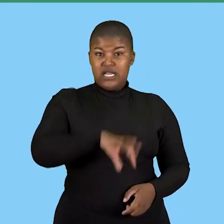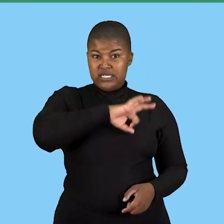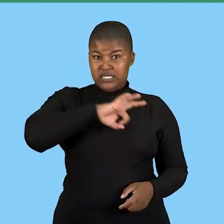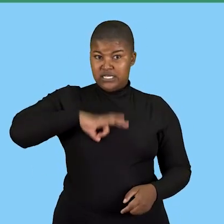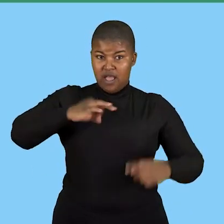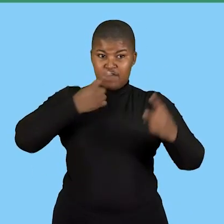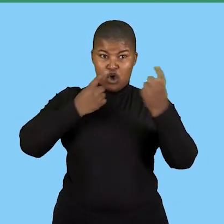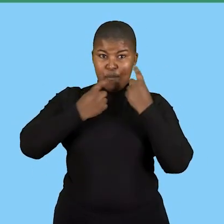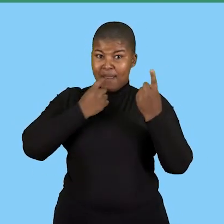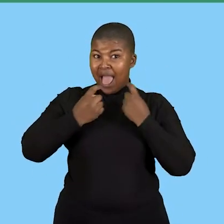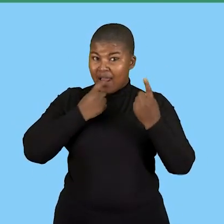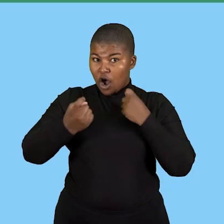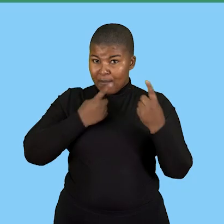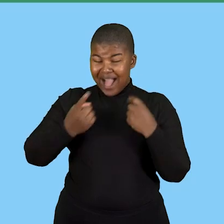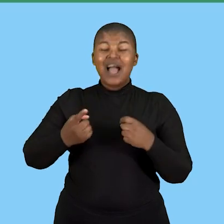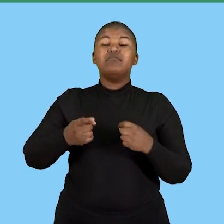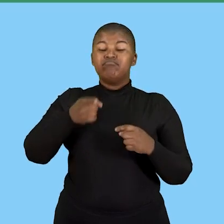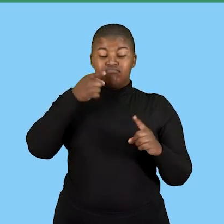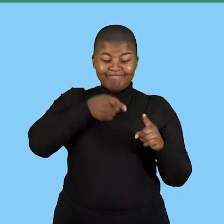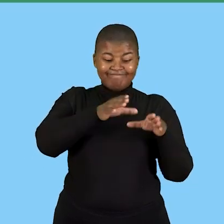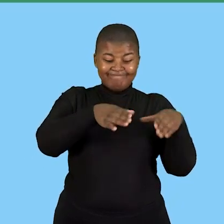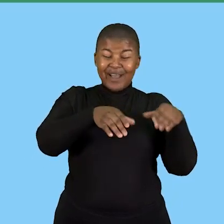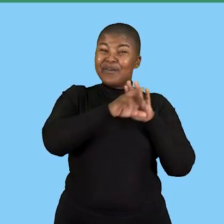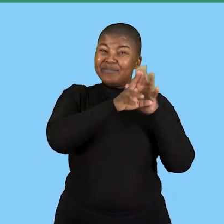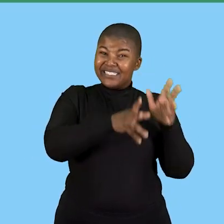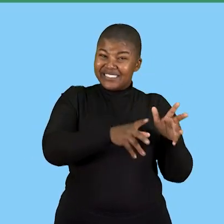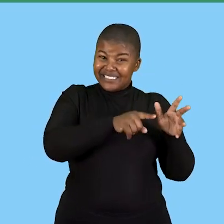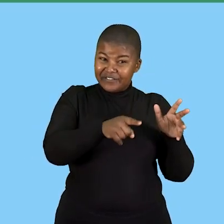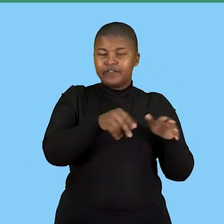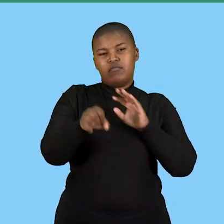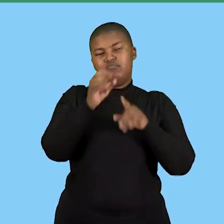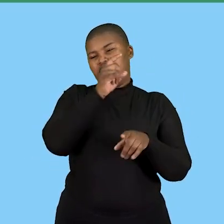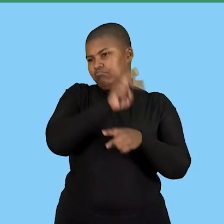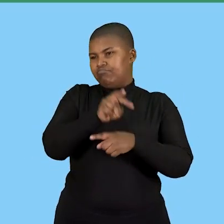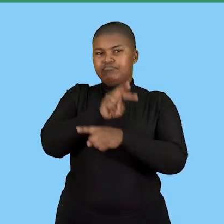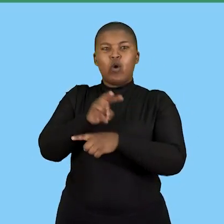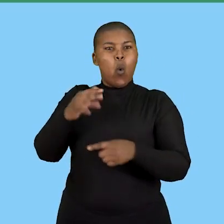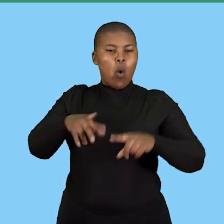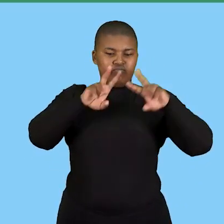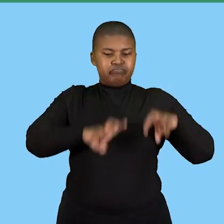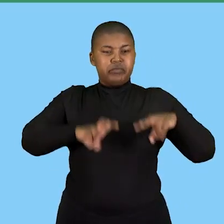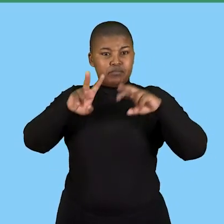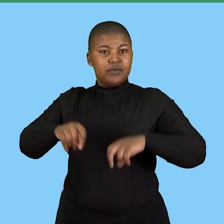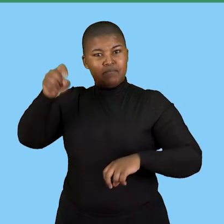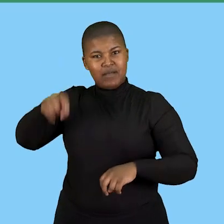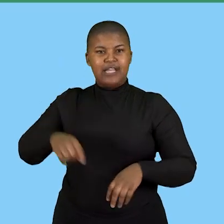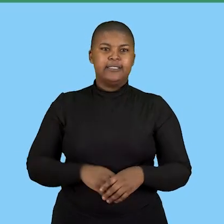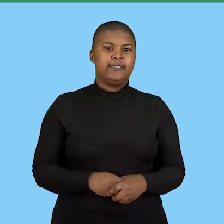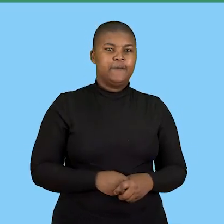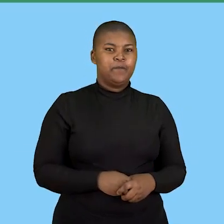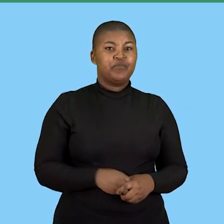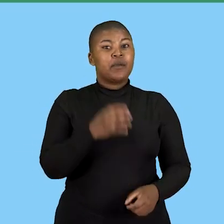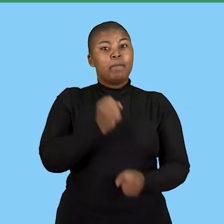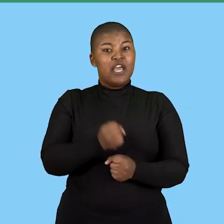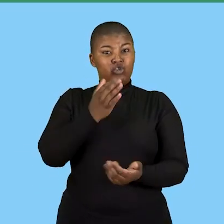is to also check that or ensure that the employers comply with coerda which is compensation for occupational